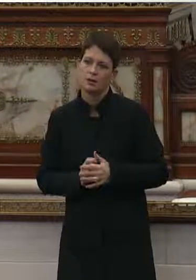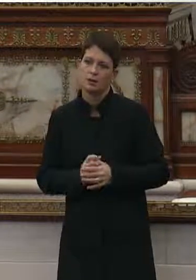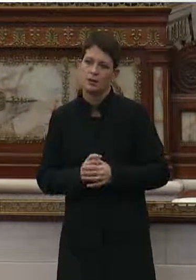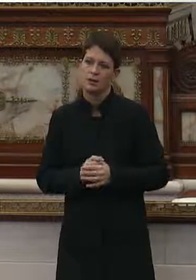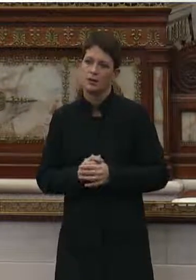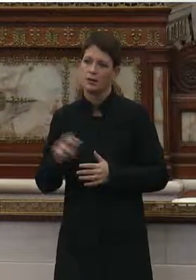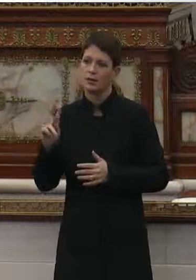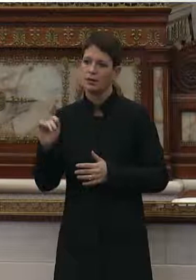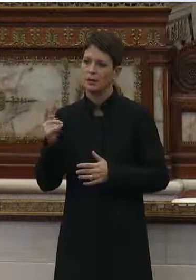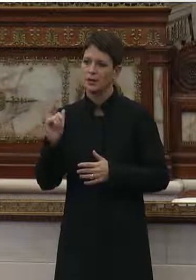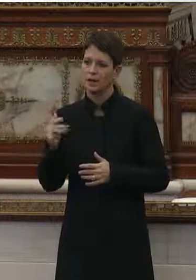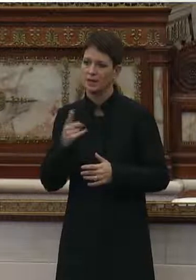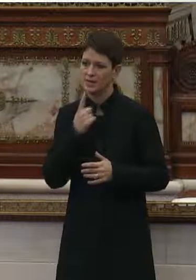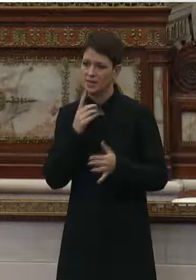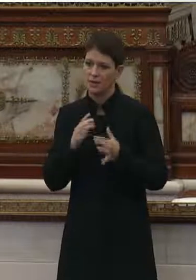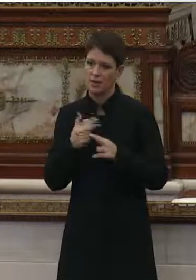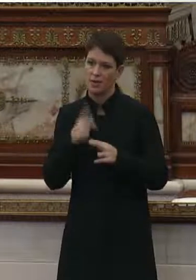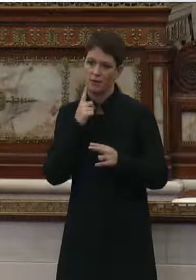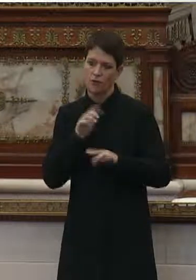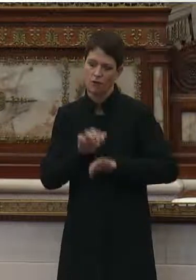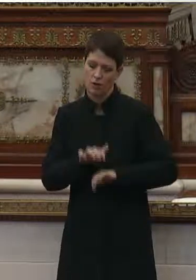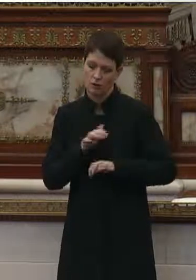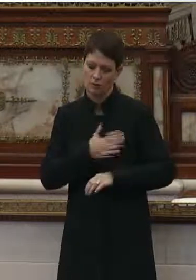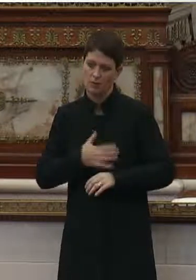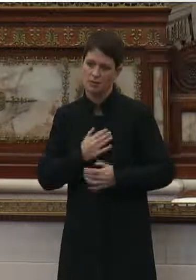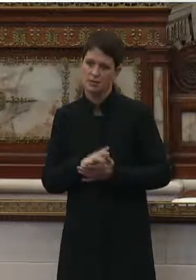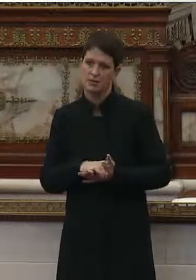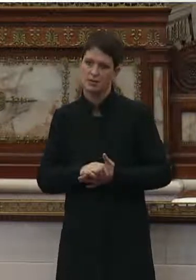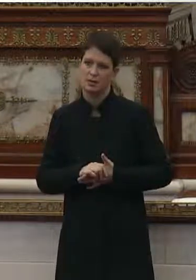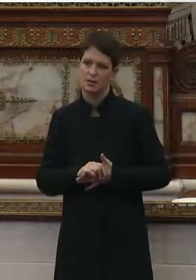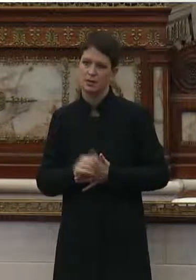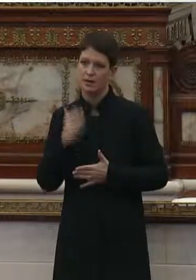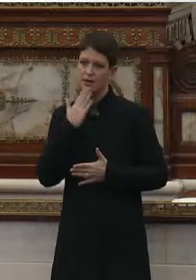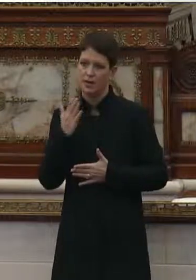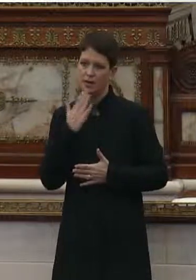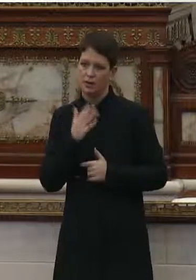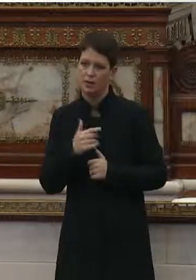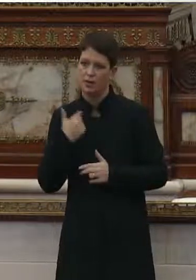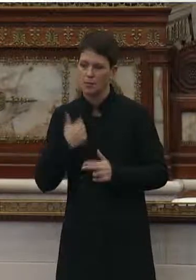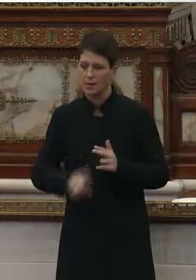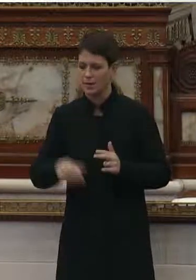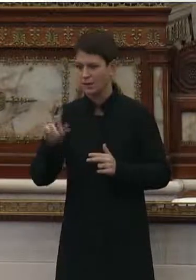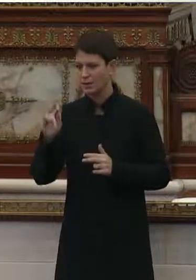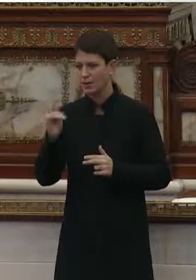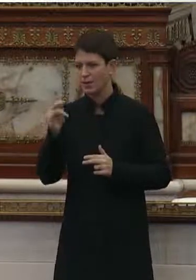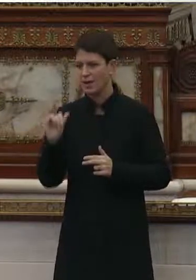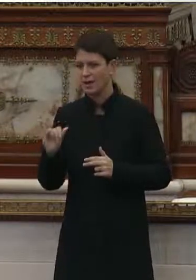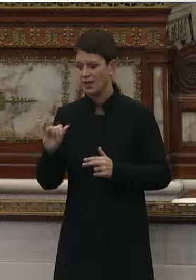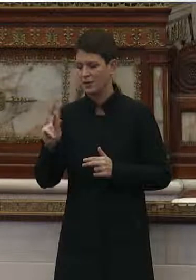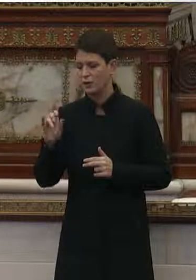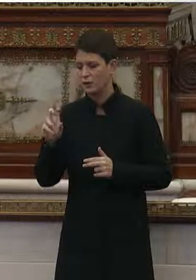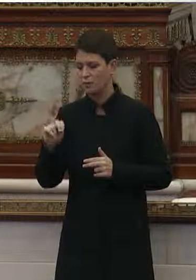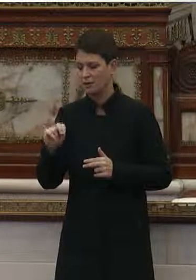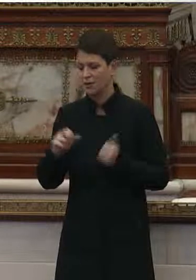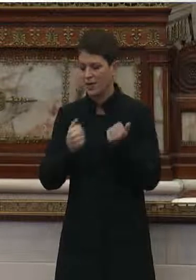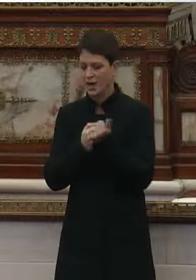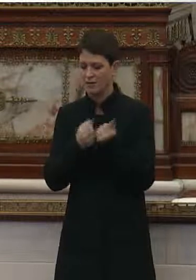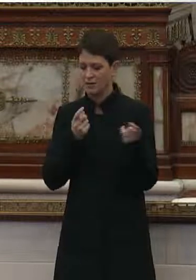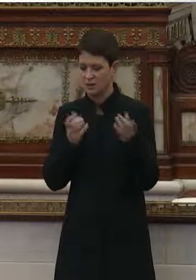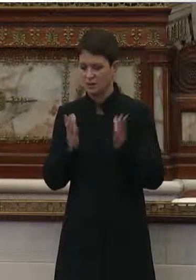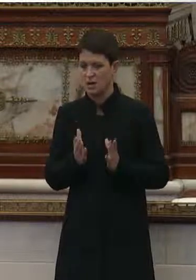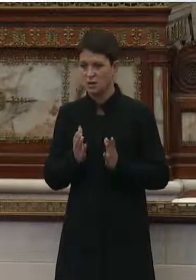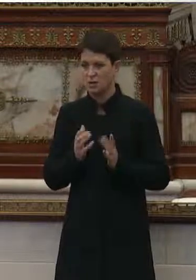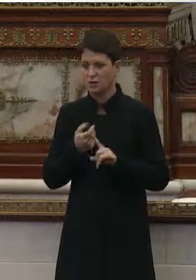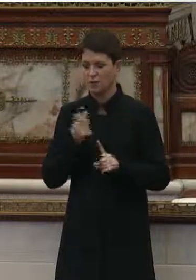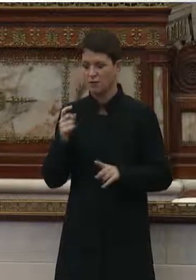Kathy, please state your name for the record and begin with your testimony. Thank you. My name is Kathy Cubitt. I'm the advocacy manager